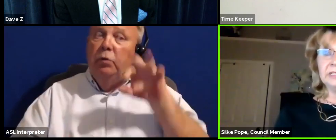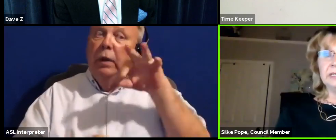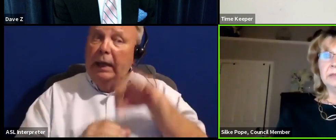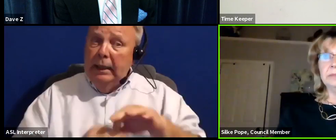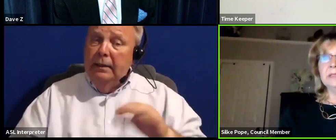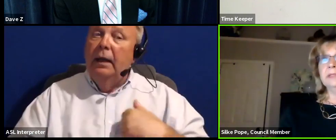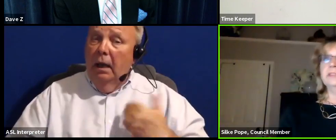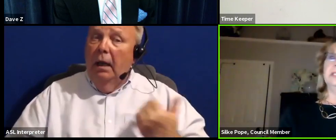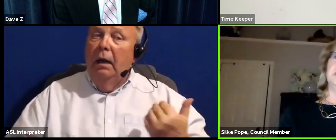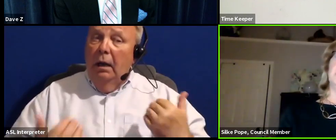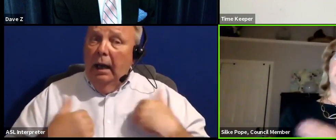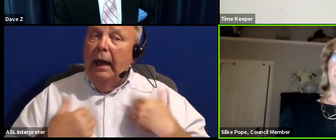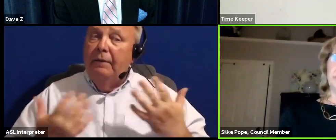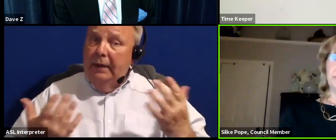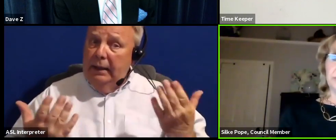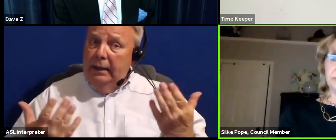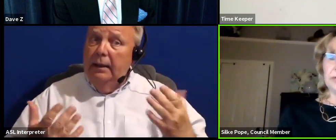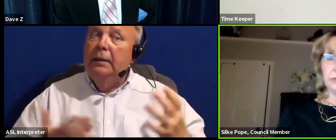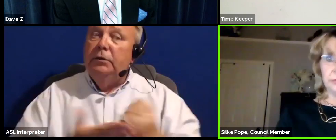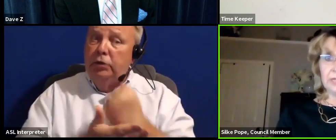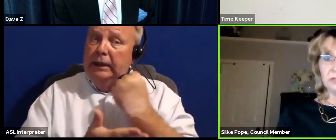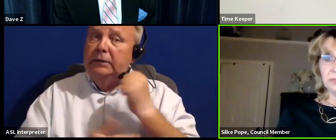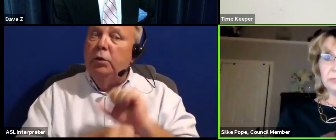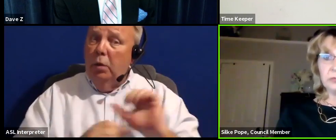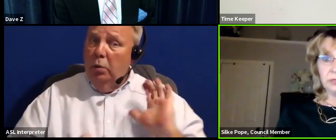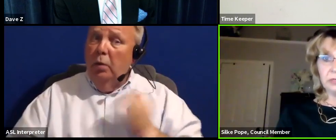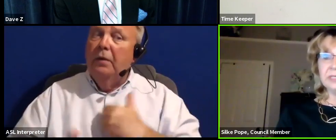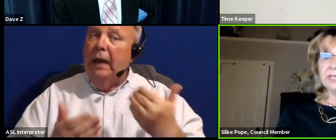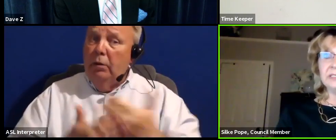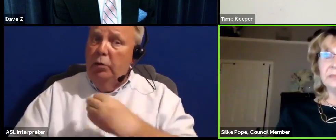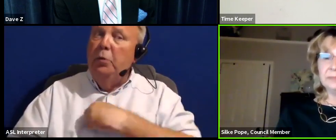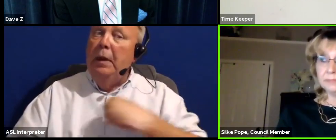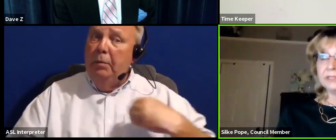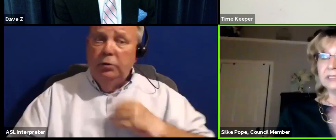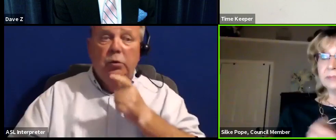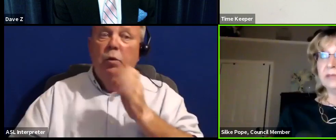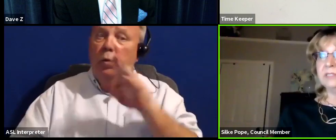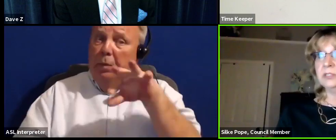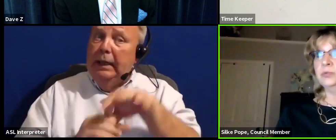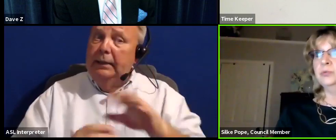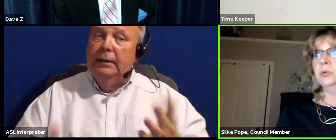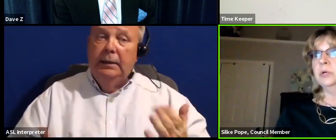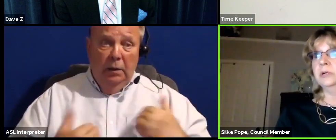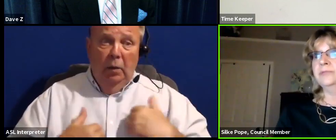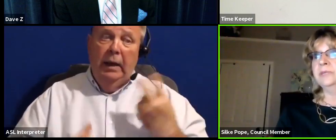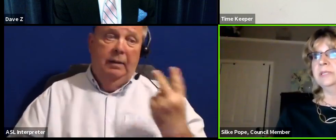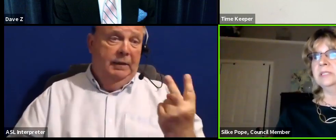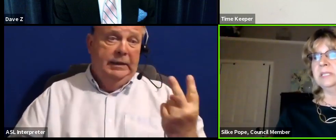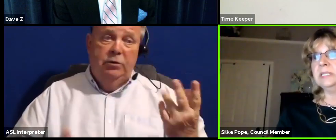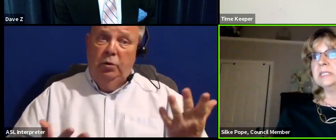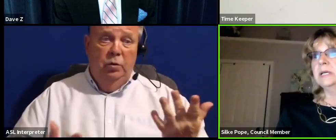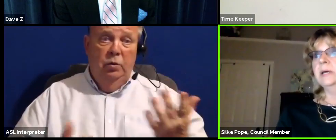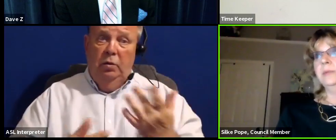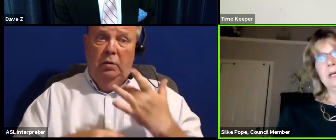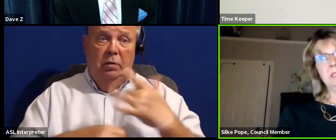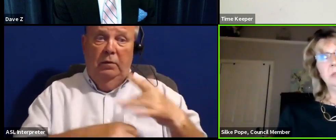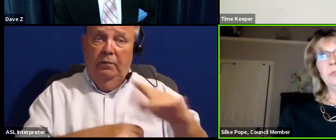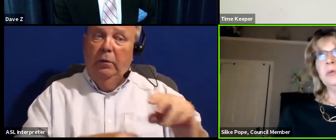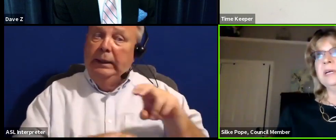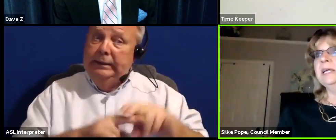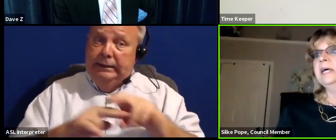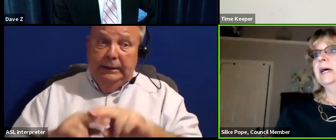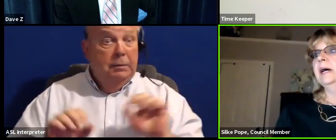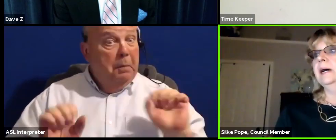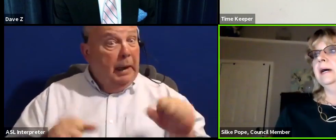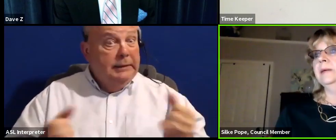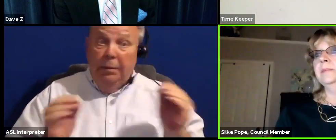I'll have the chance to work with our new council members who are going to be elected because we have these two free seats, possibly